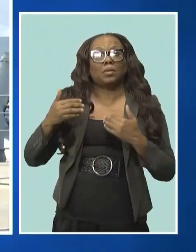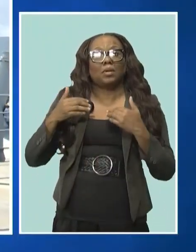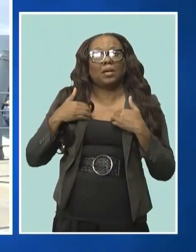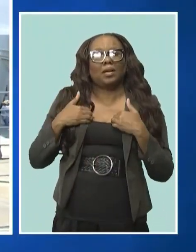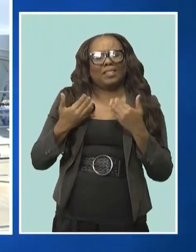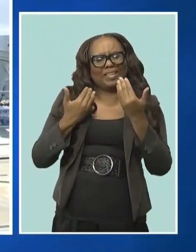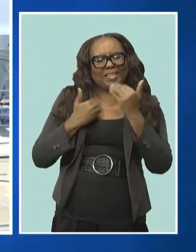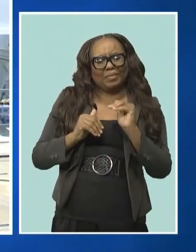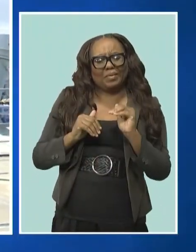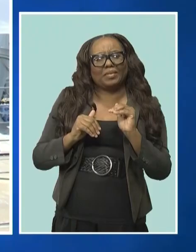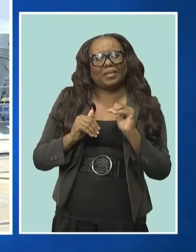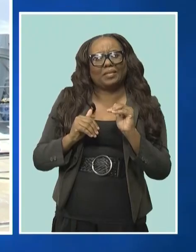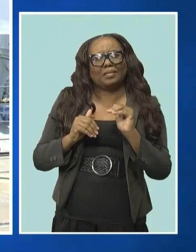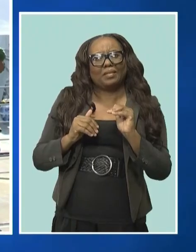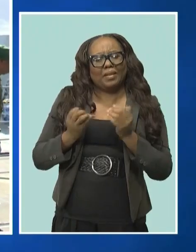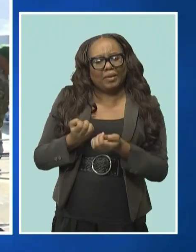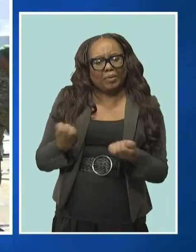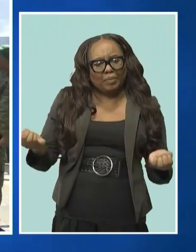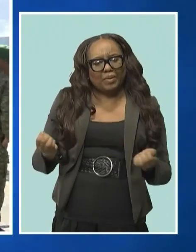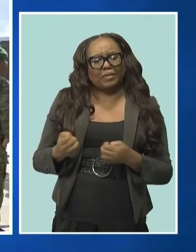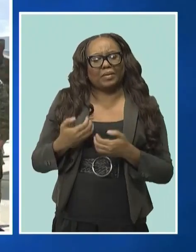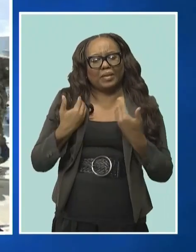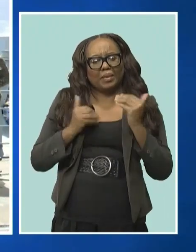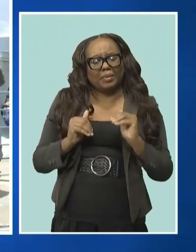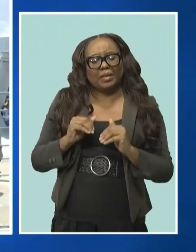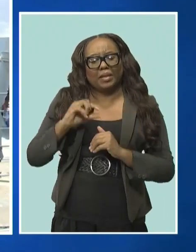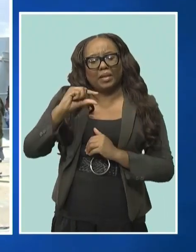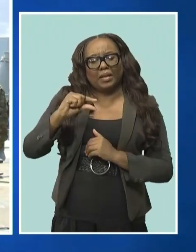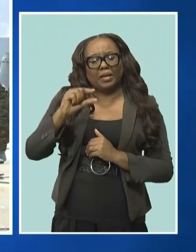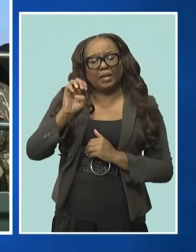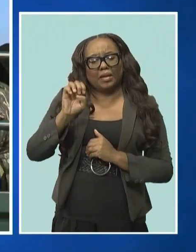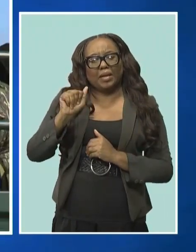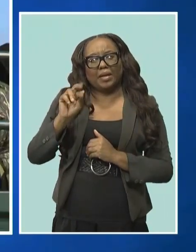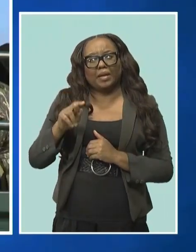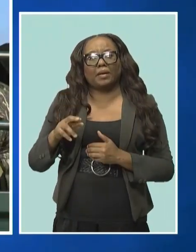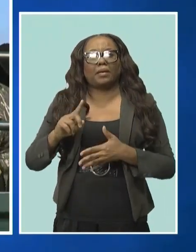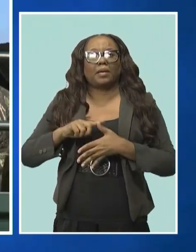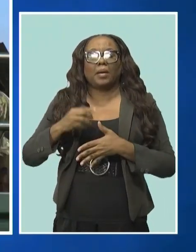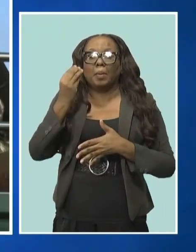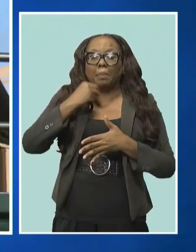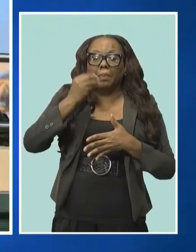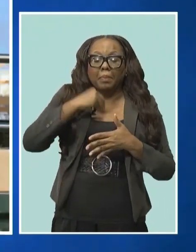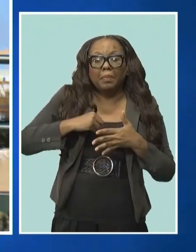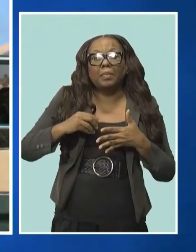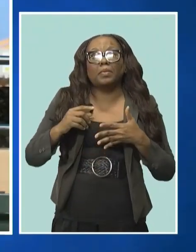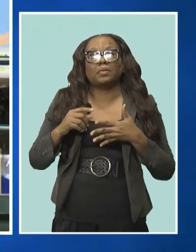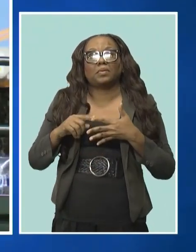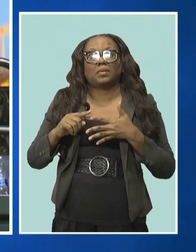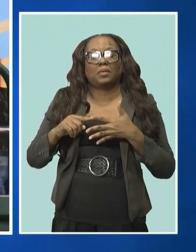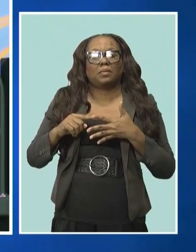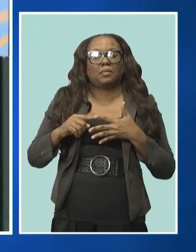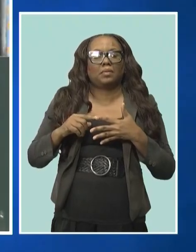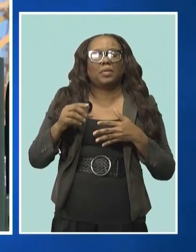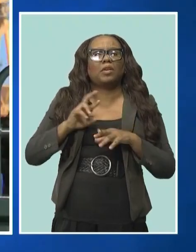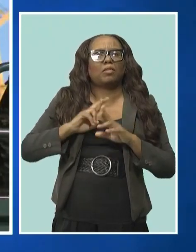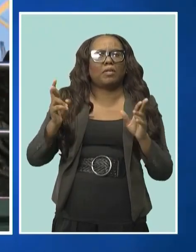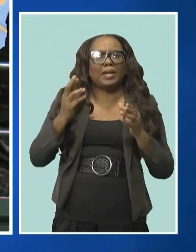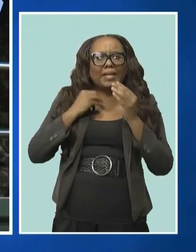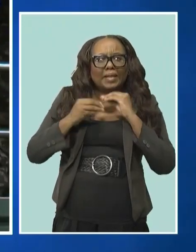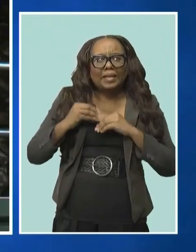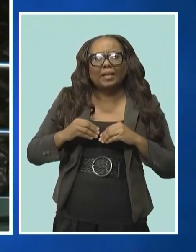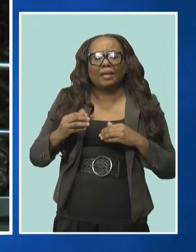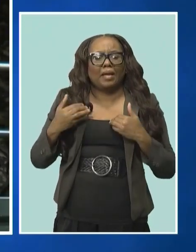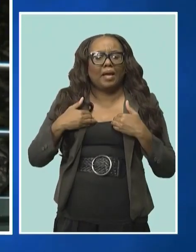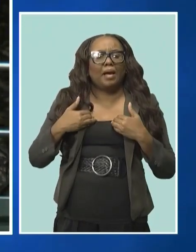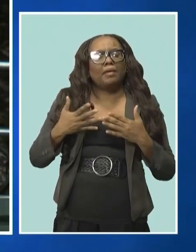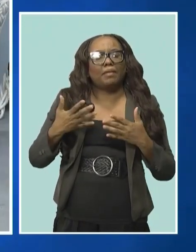Barbados Coast Guard ship Trident yesterday evening. Their packs included meals ready to eat or MREs, which have a stove and the